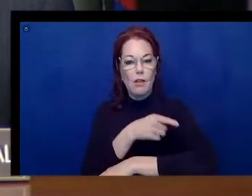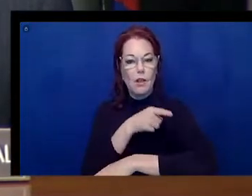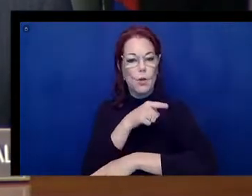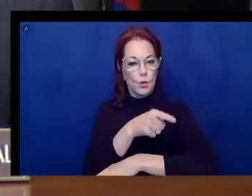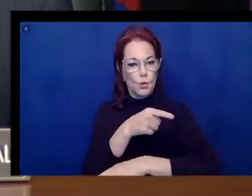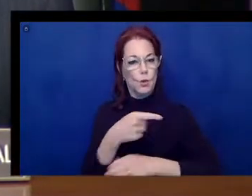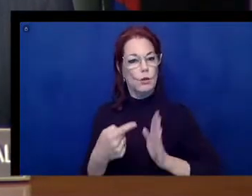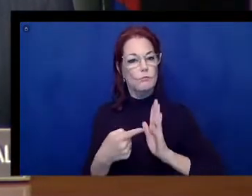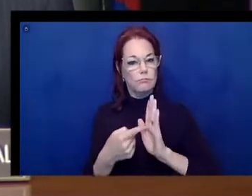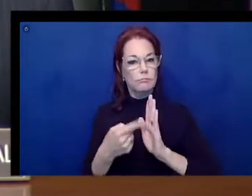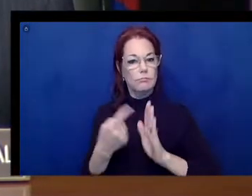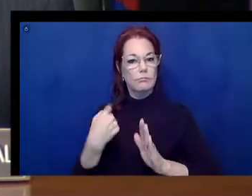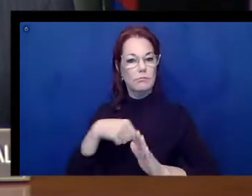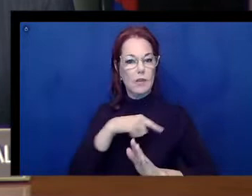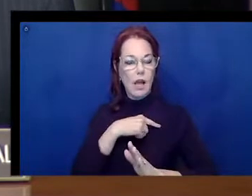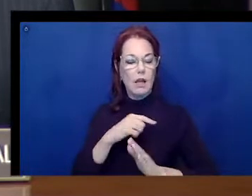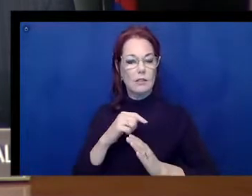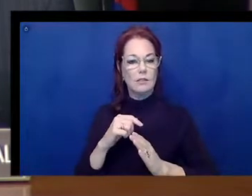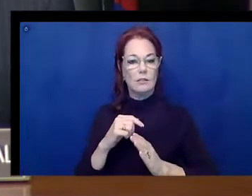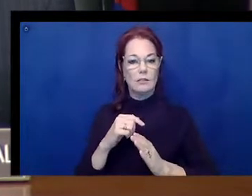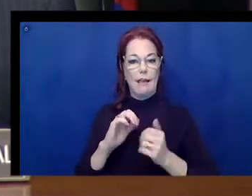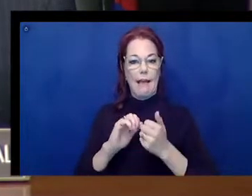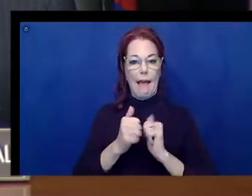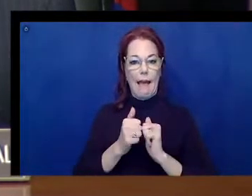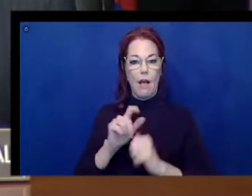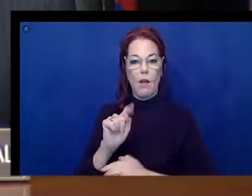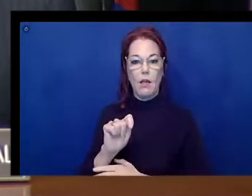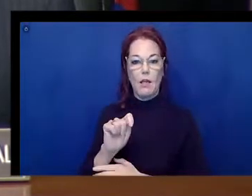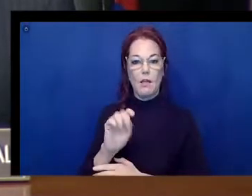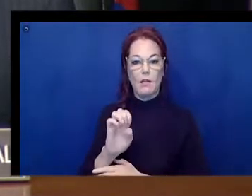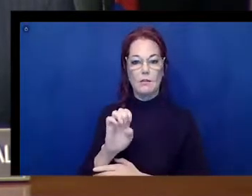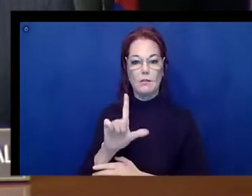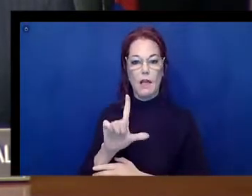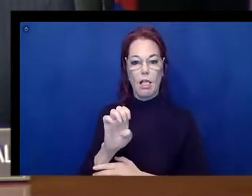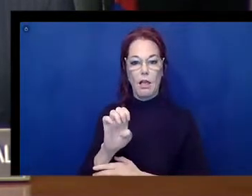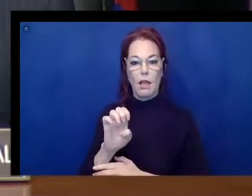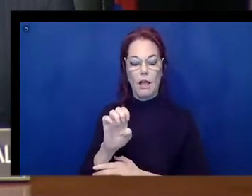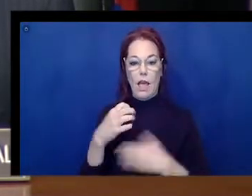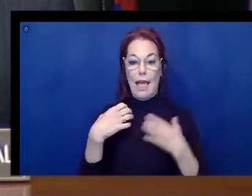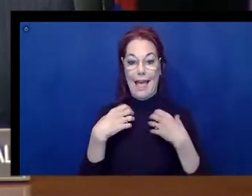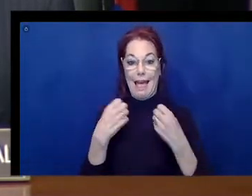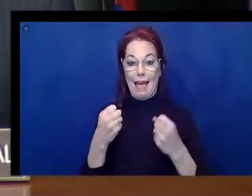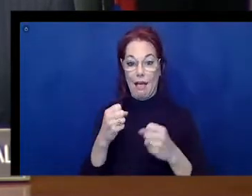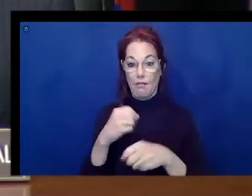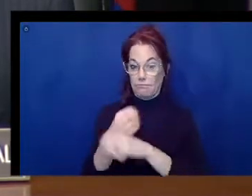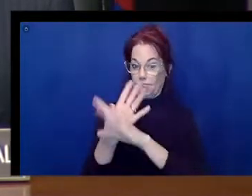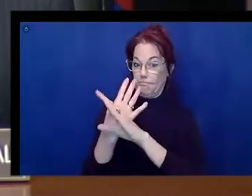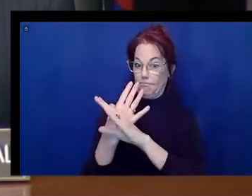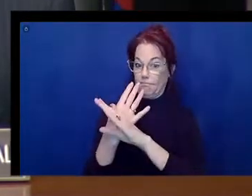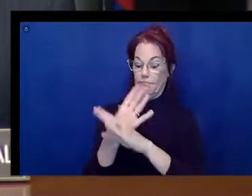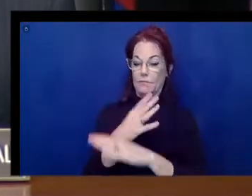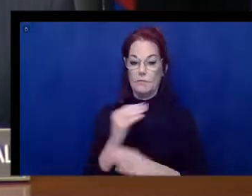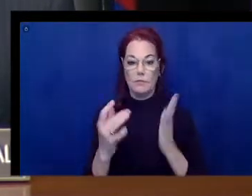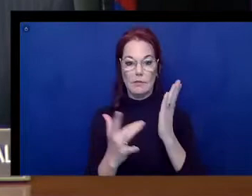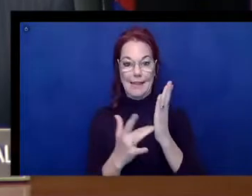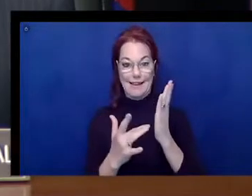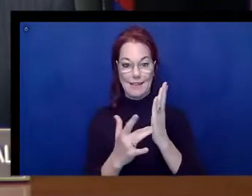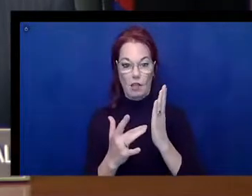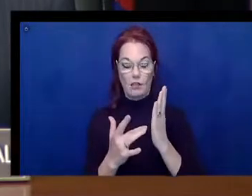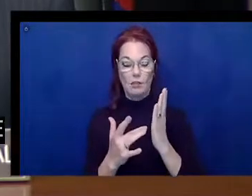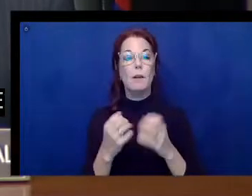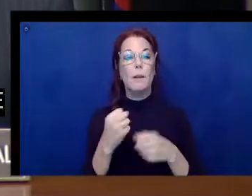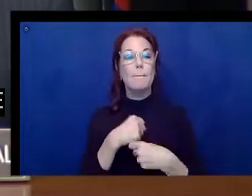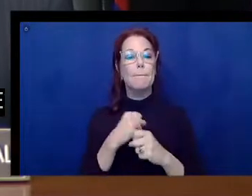telehealth, and I'm quoting you, telehealth and technology have made care more personal,